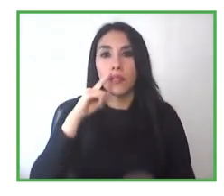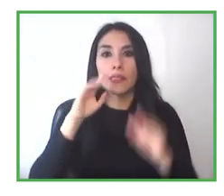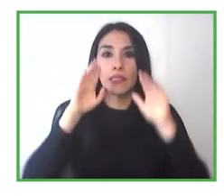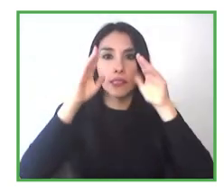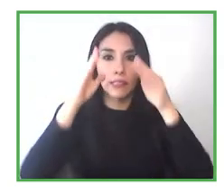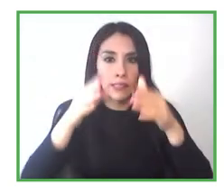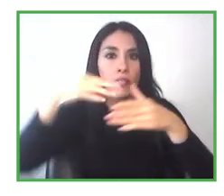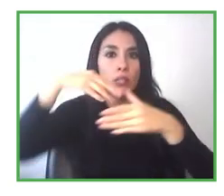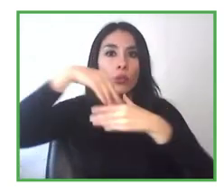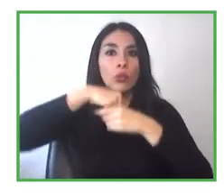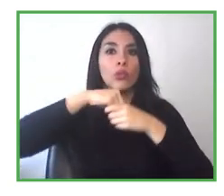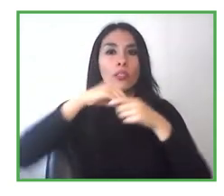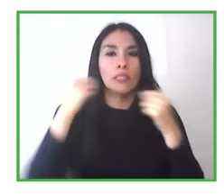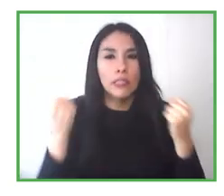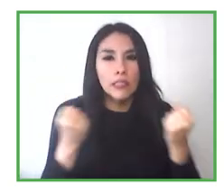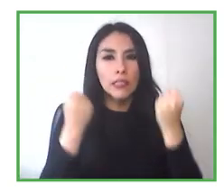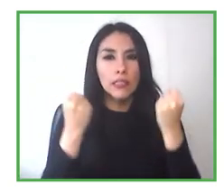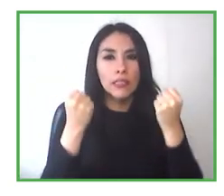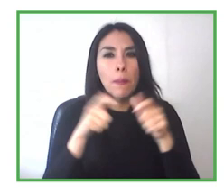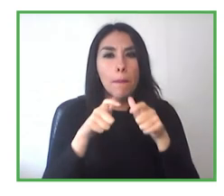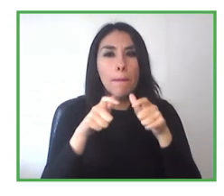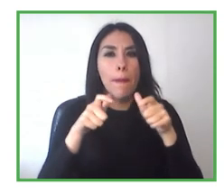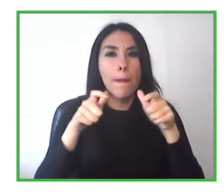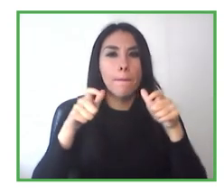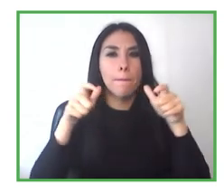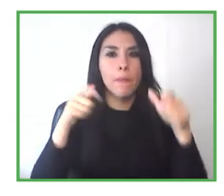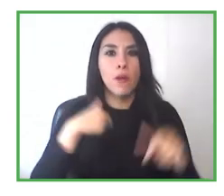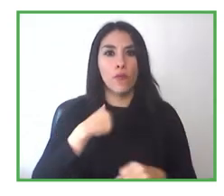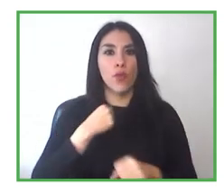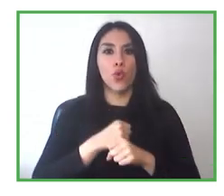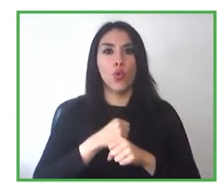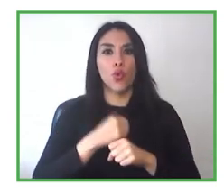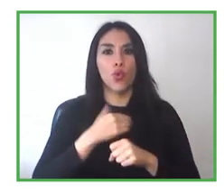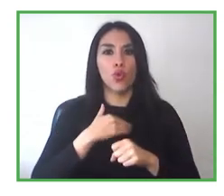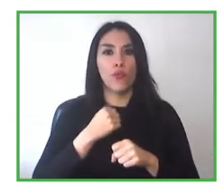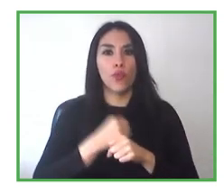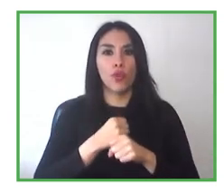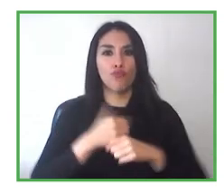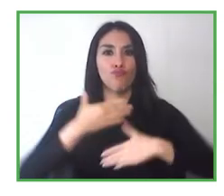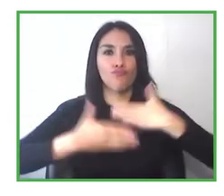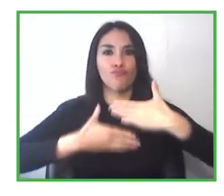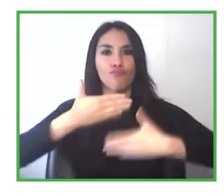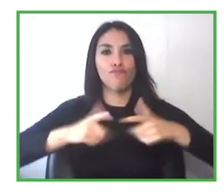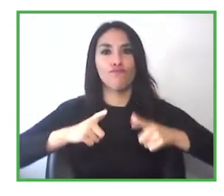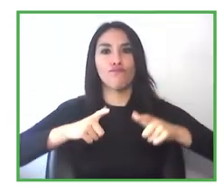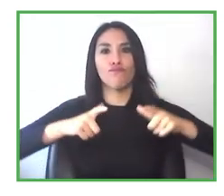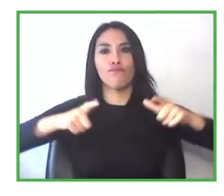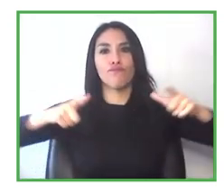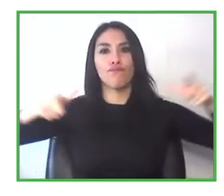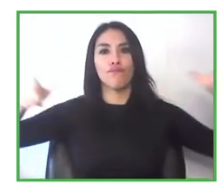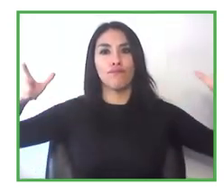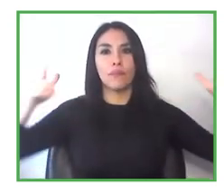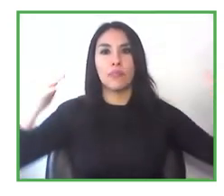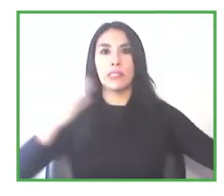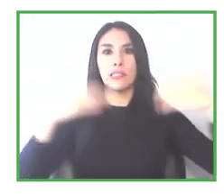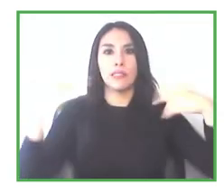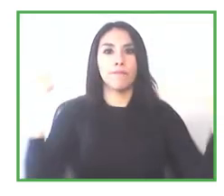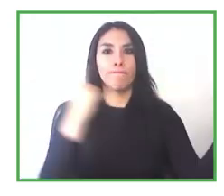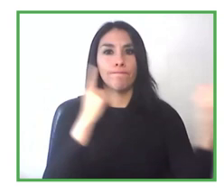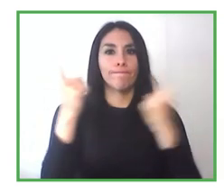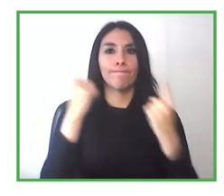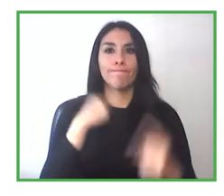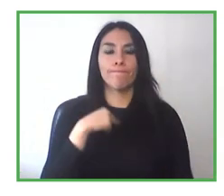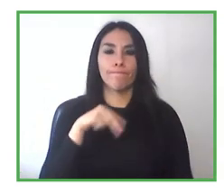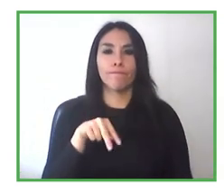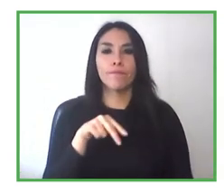from within, to be able to promote and open work positions. So the